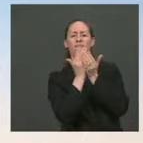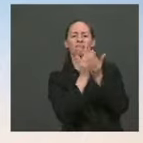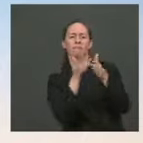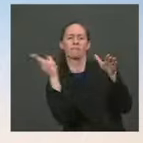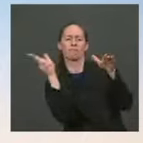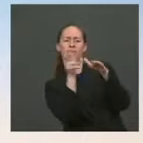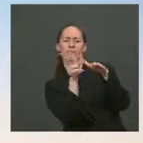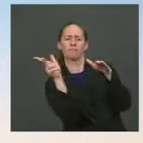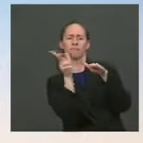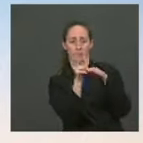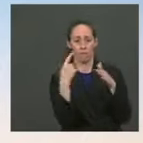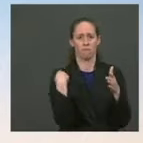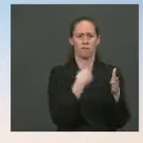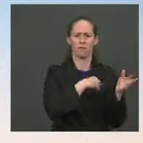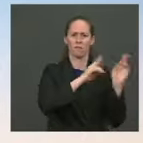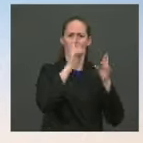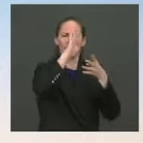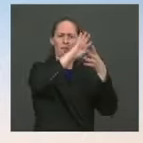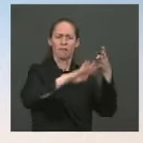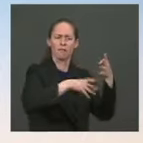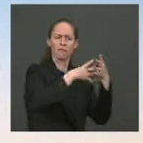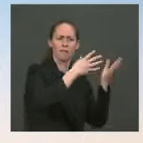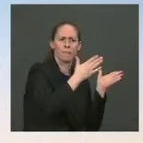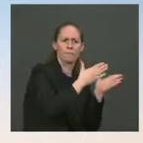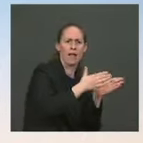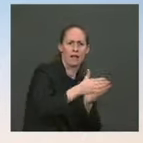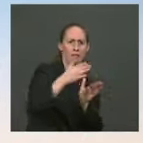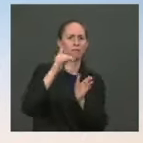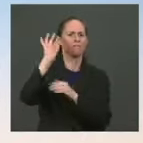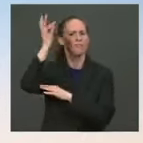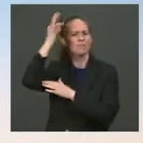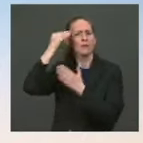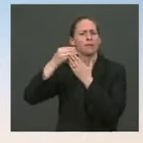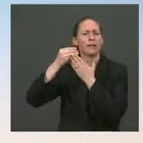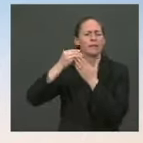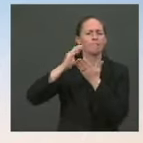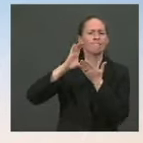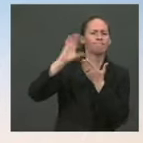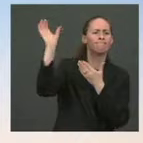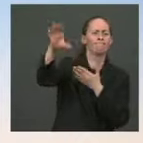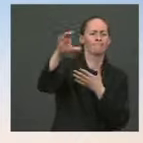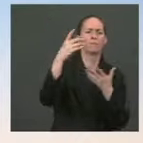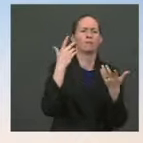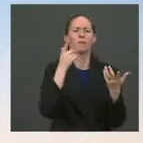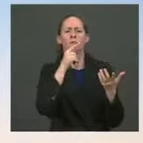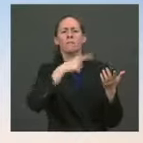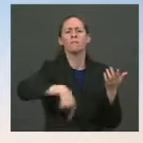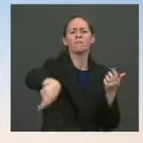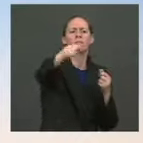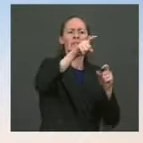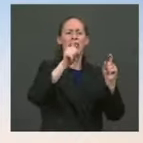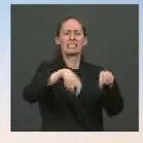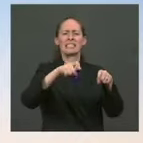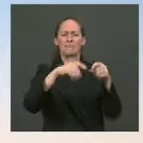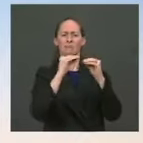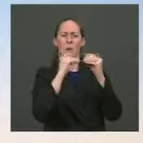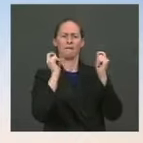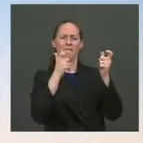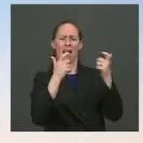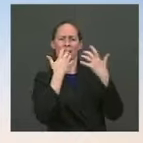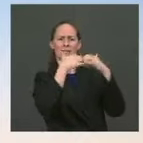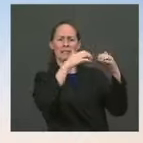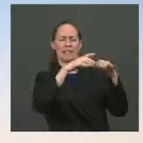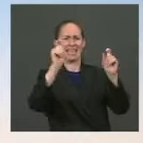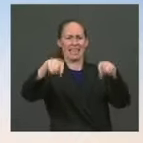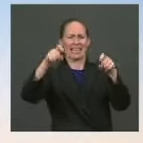mobilize federal agencies, get money out of the door for high-impact projects faster, and lay the foundation for successful